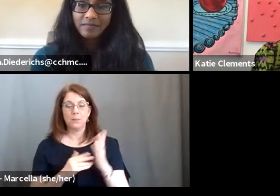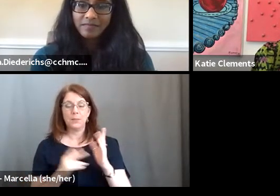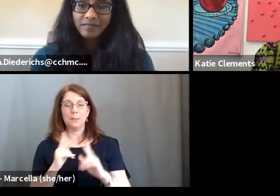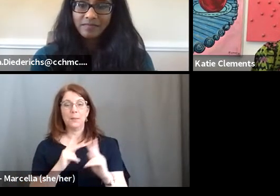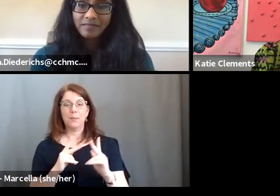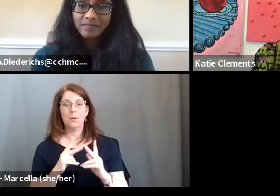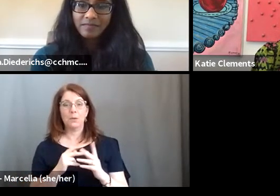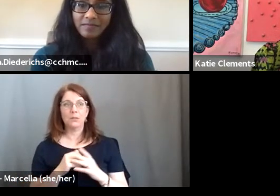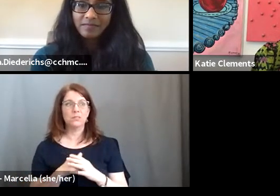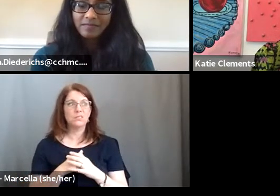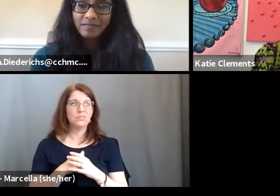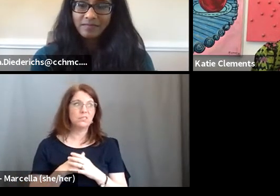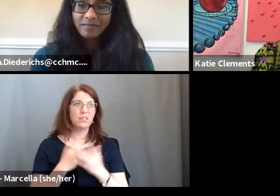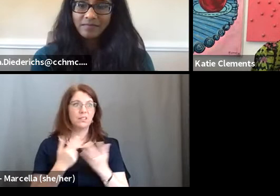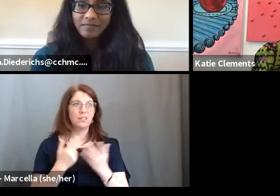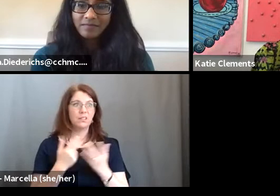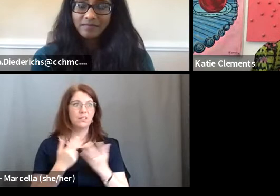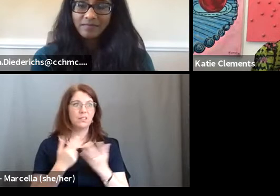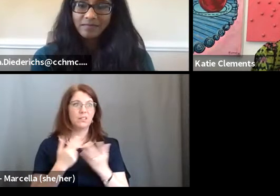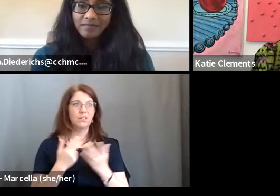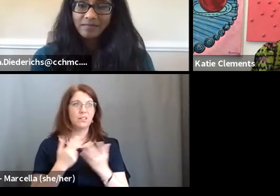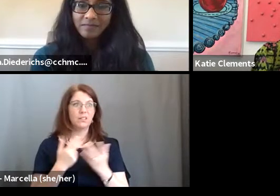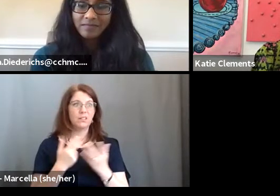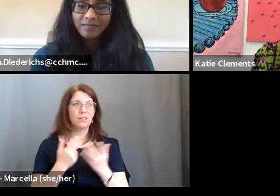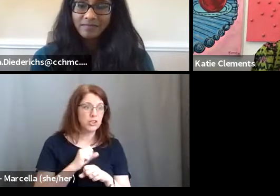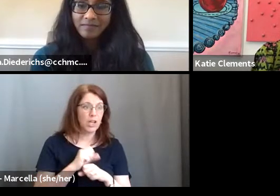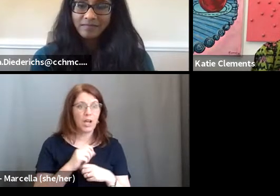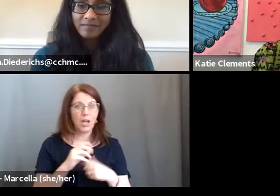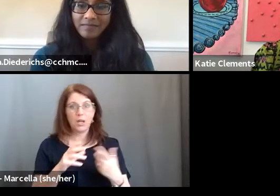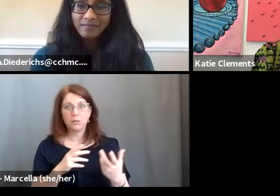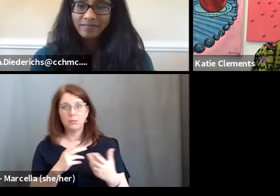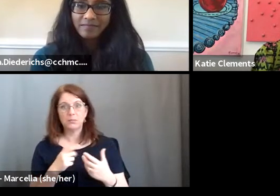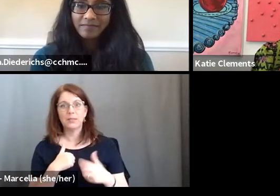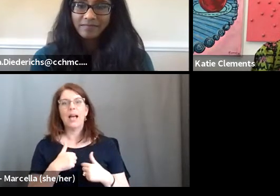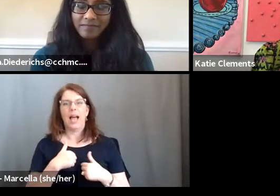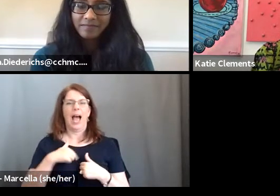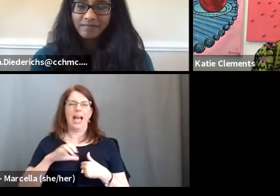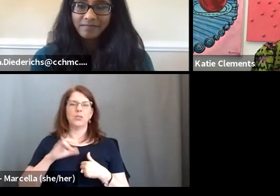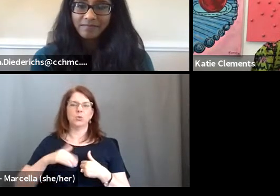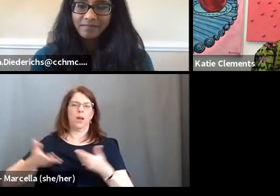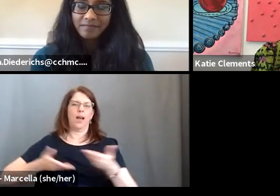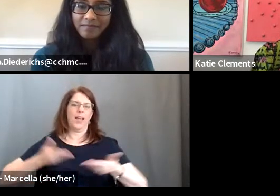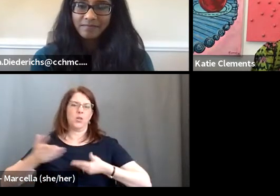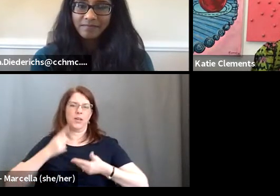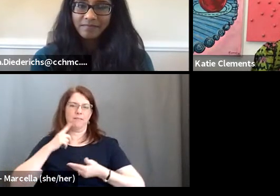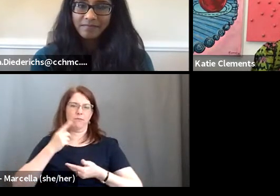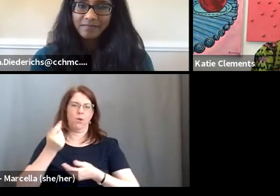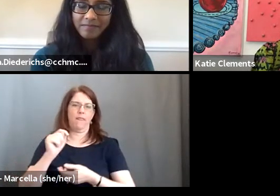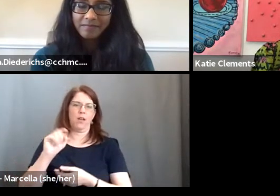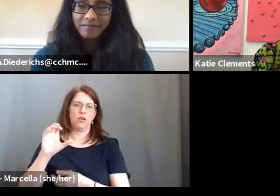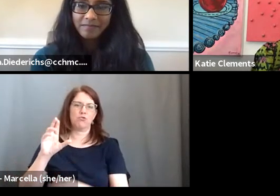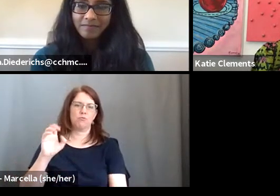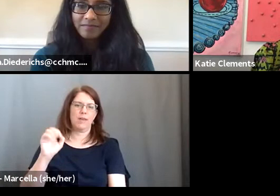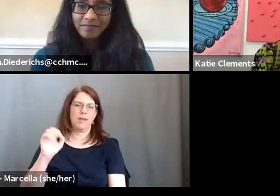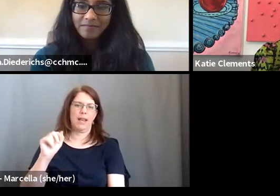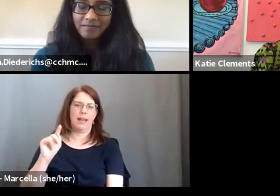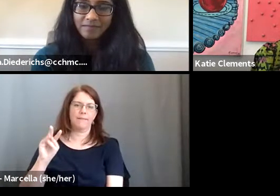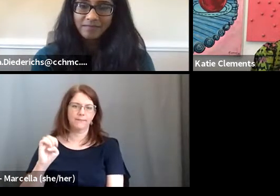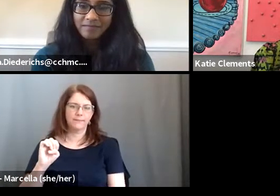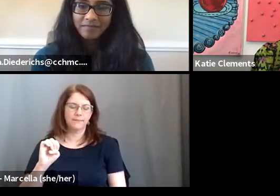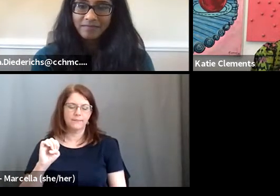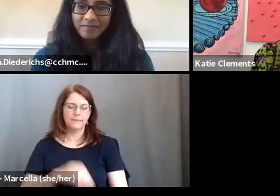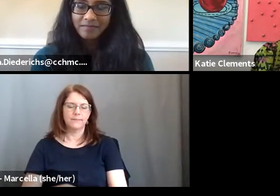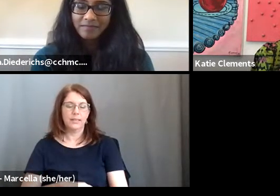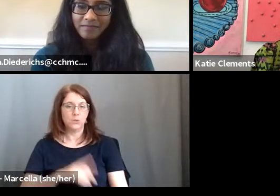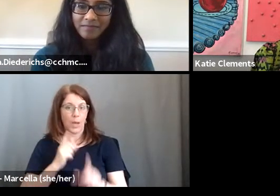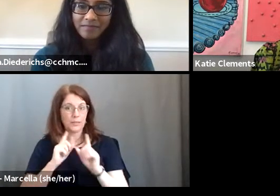they don't know if it's the right job, I talked to, I do all that, the hiring for the creative. Um, and I talked to quite a bit of people, you know,